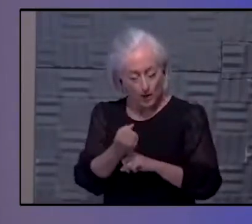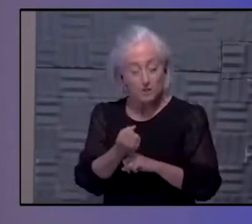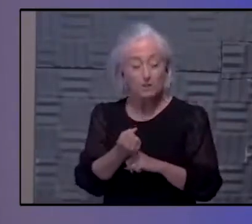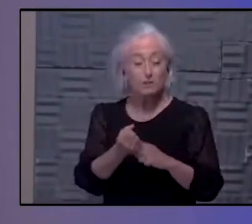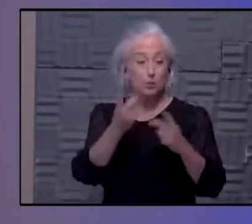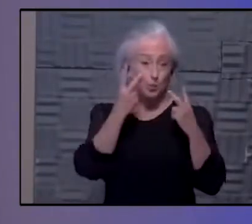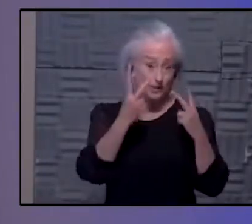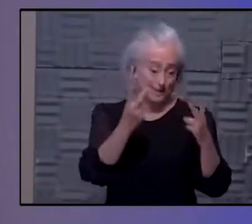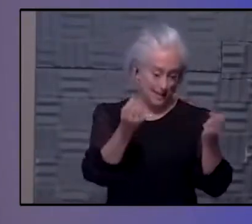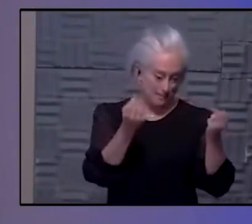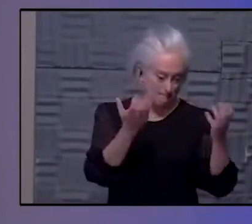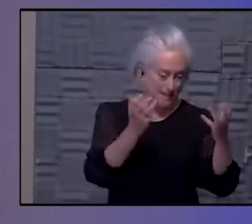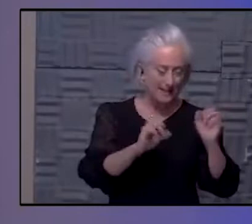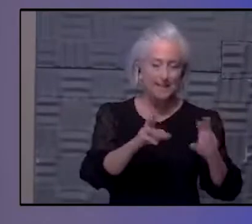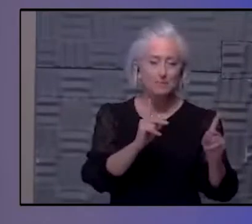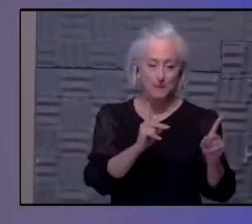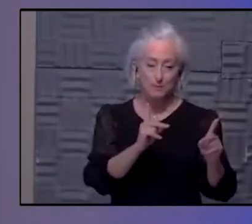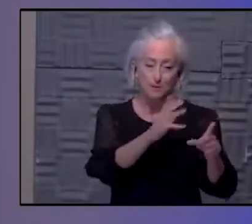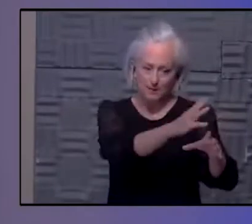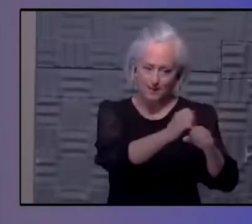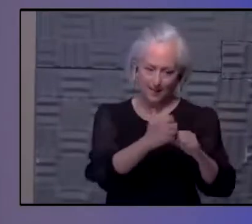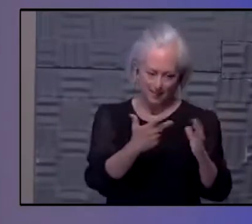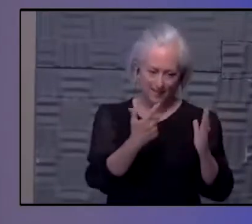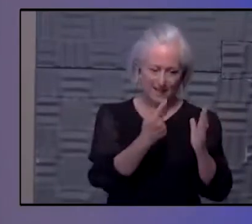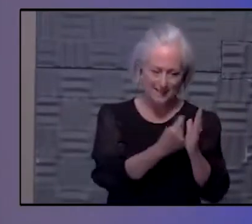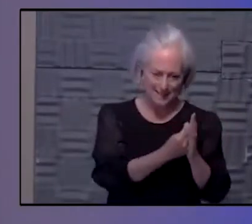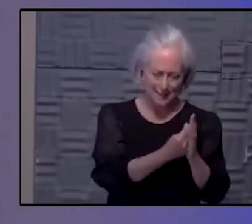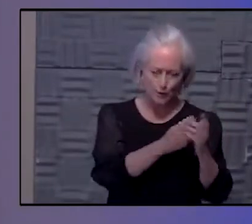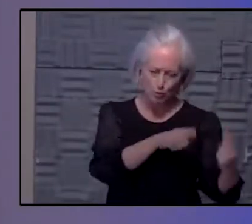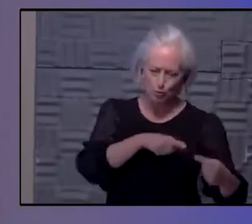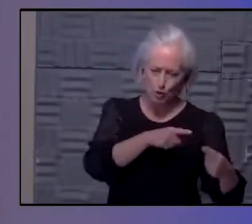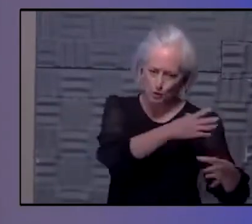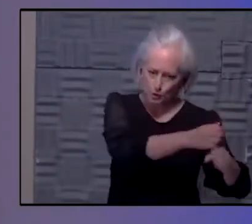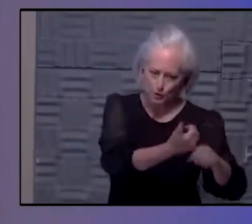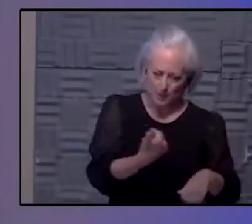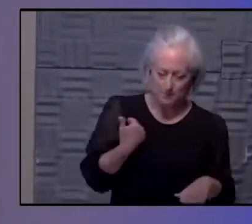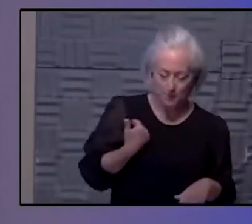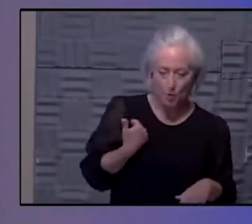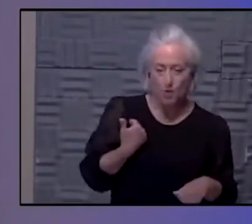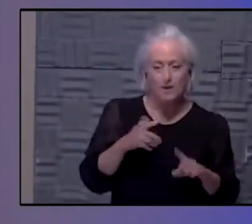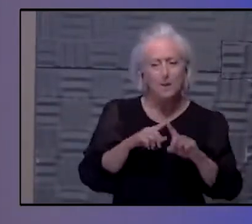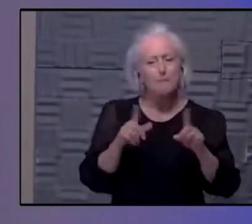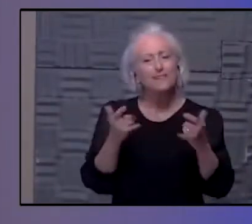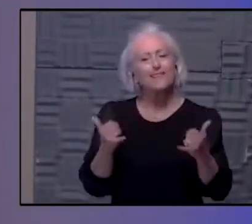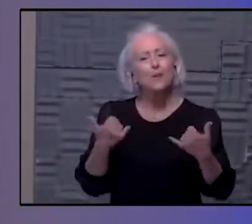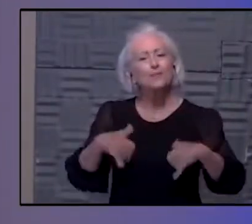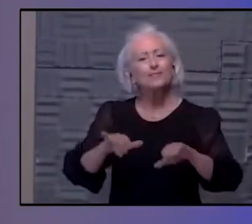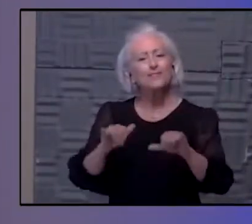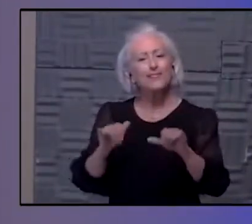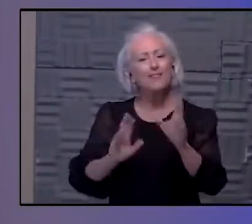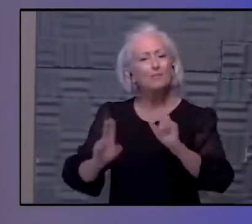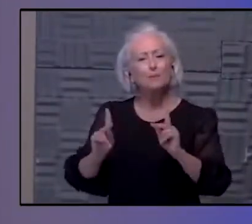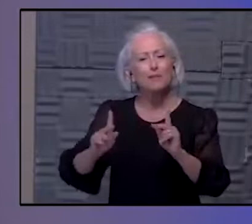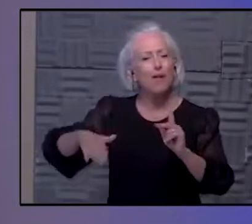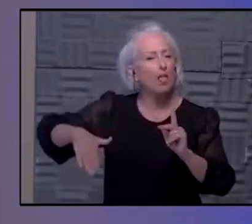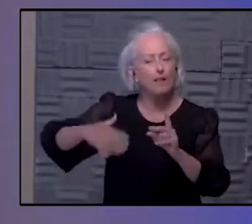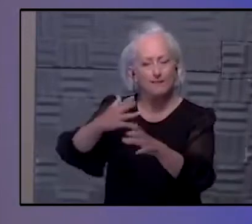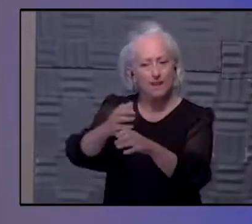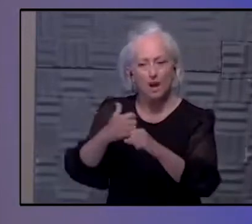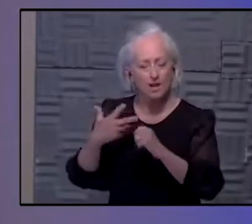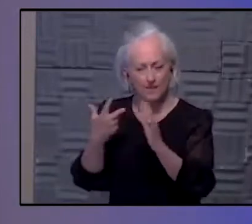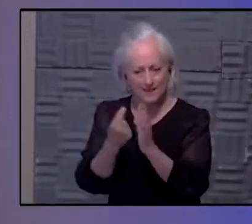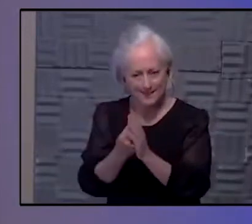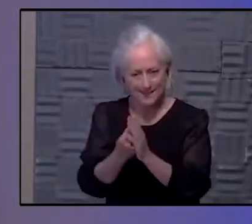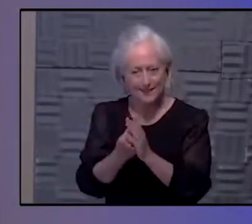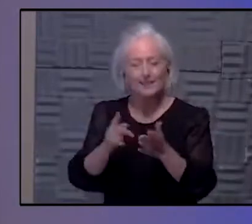including a lot of women. But we do have a lot of people who haven't gotten the vaccine, and now we're in a place that it's harder. We do have to increase the